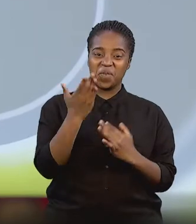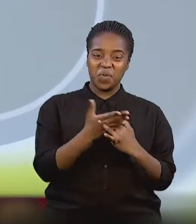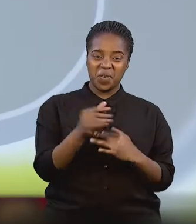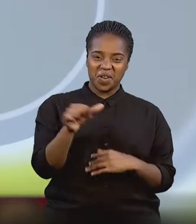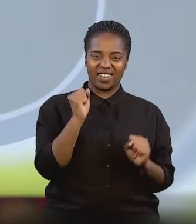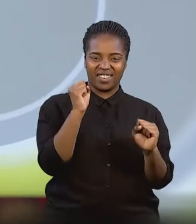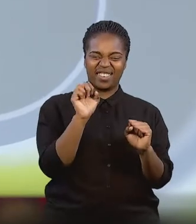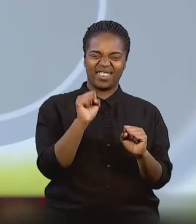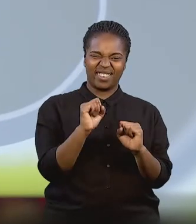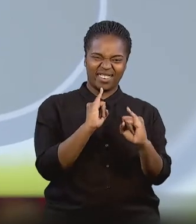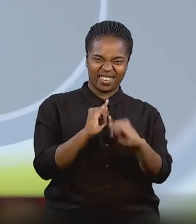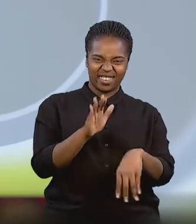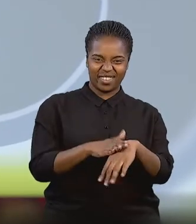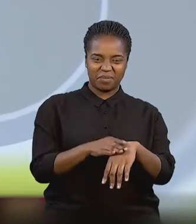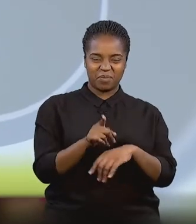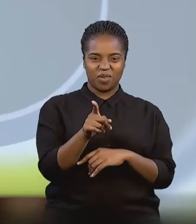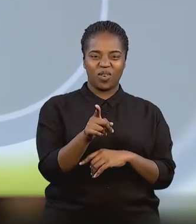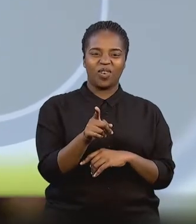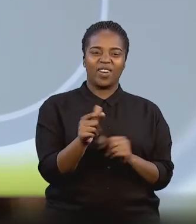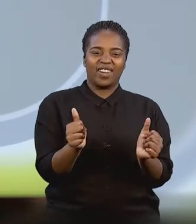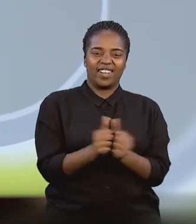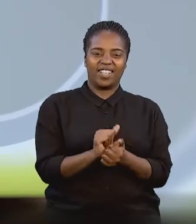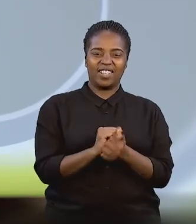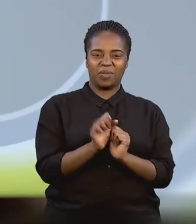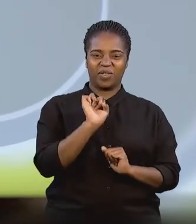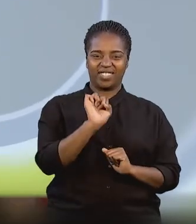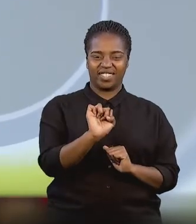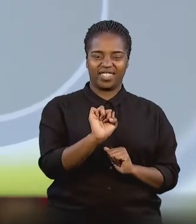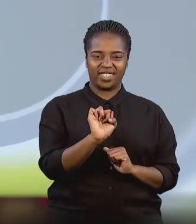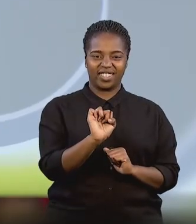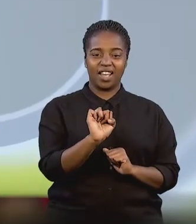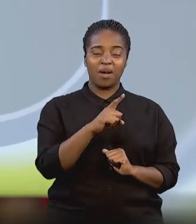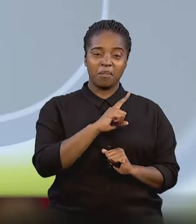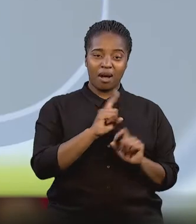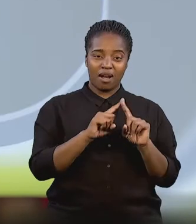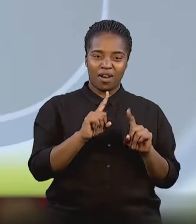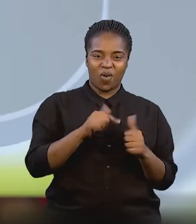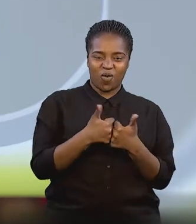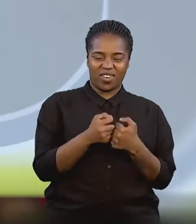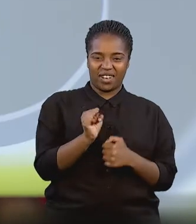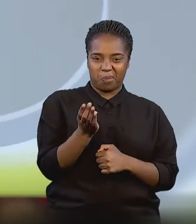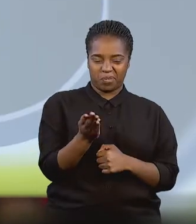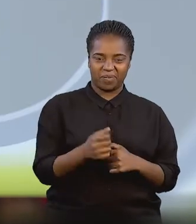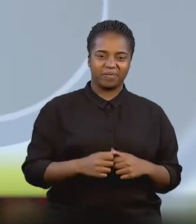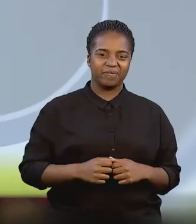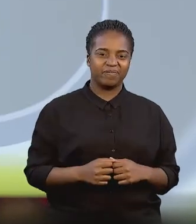So, this can get the sportster out to adaptive sports. See, we're all